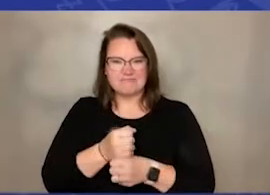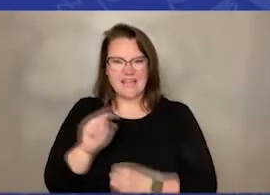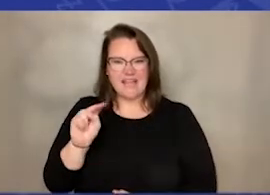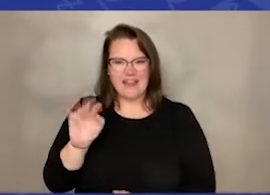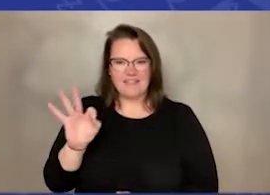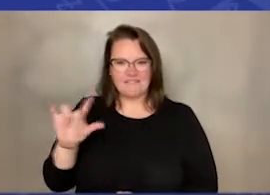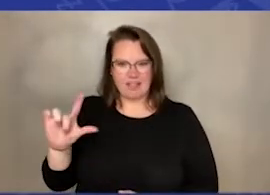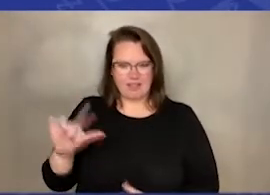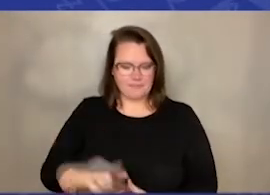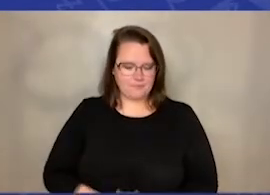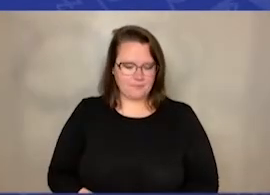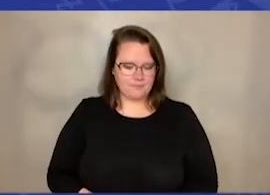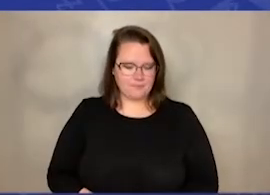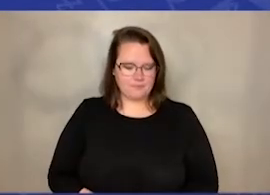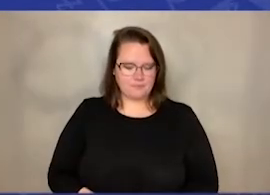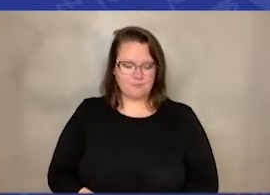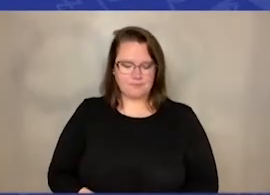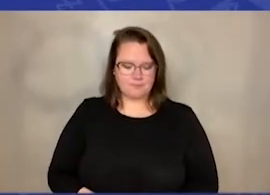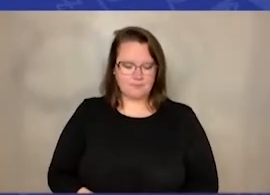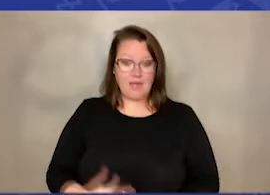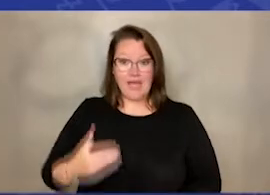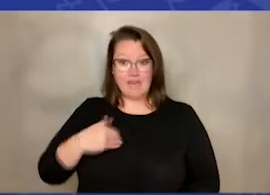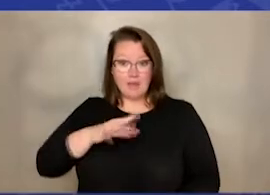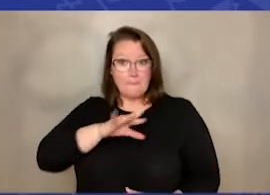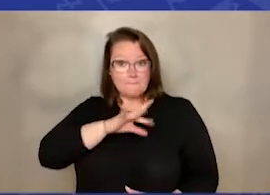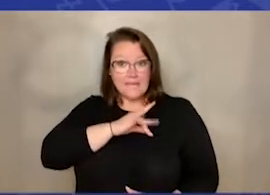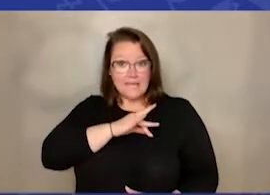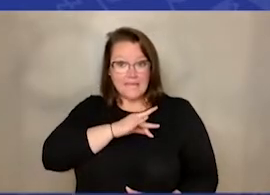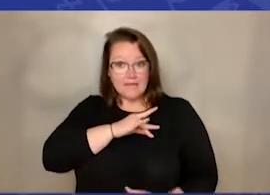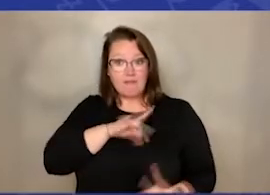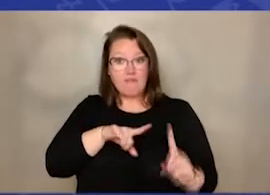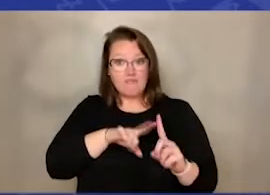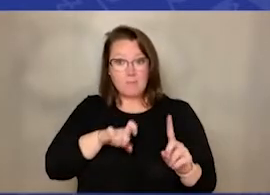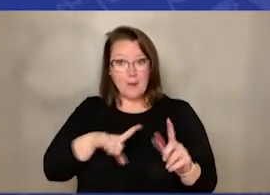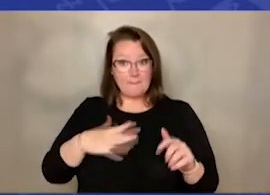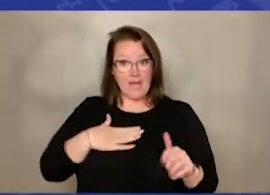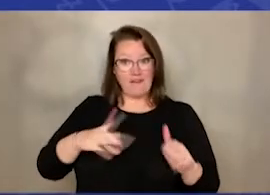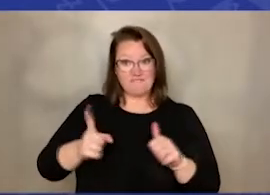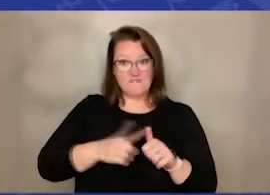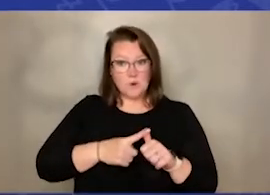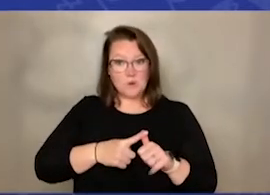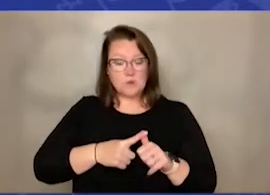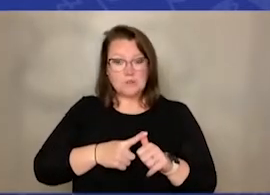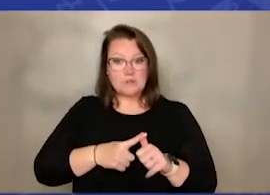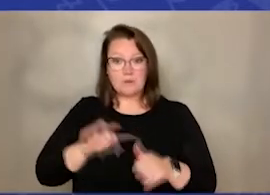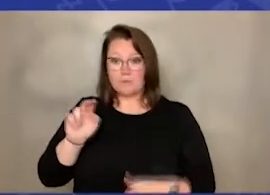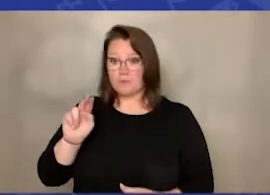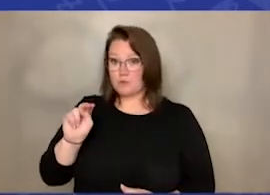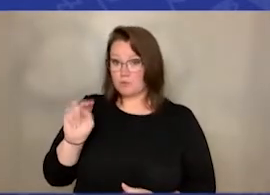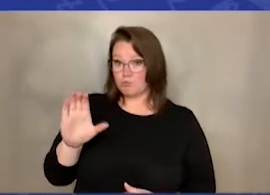Next I have a pin when I went to my first Carolina Panthers football game.